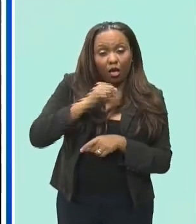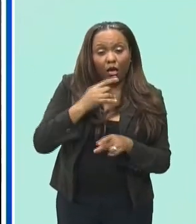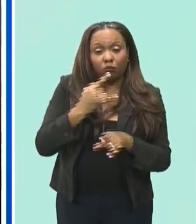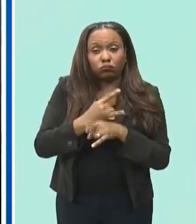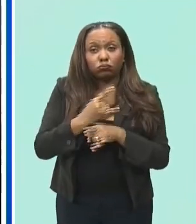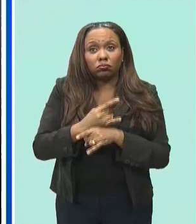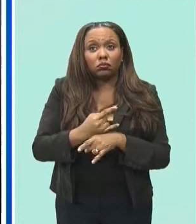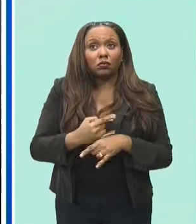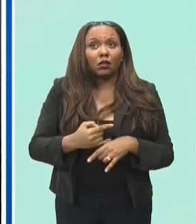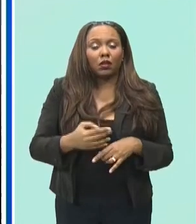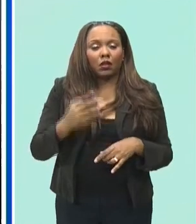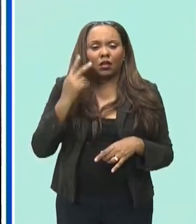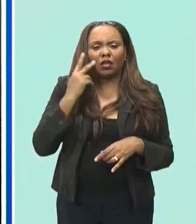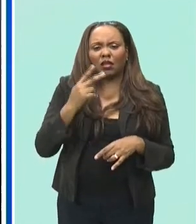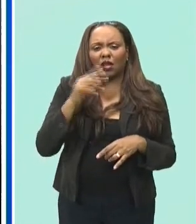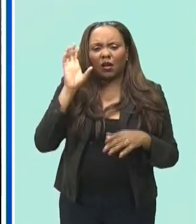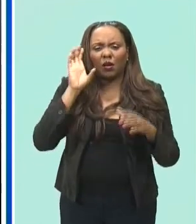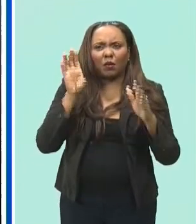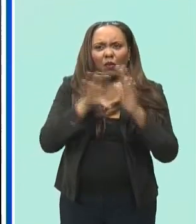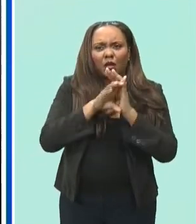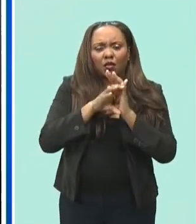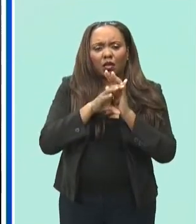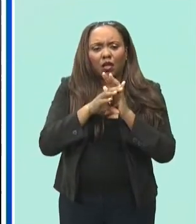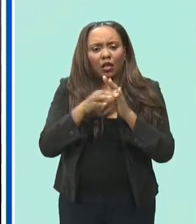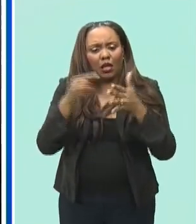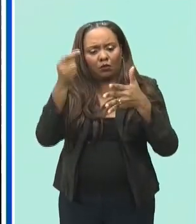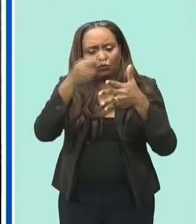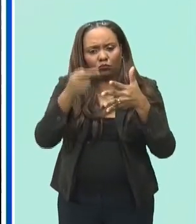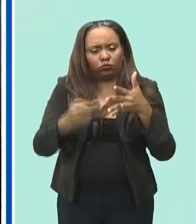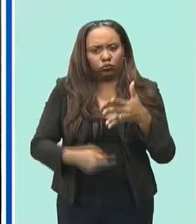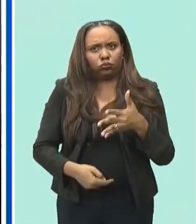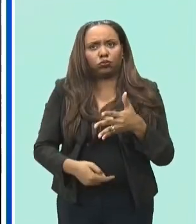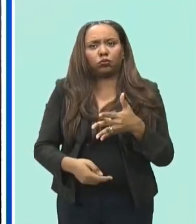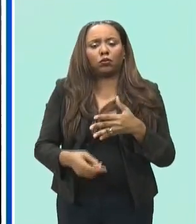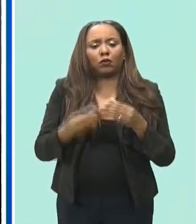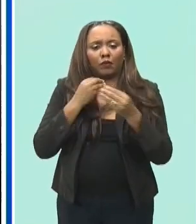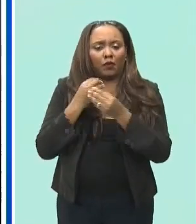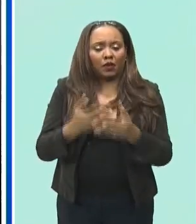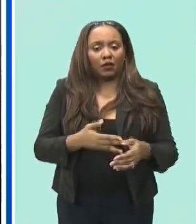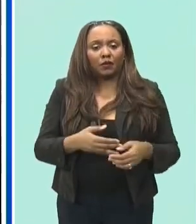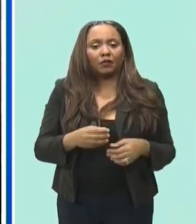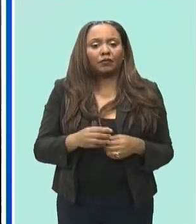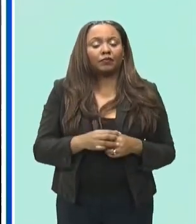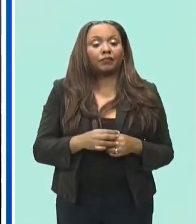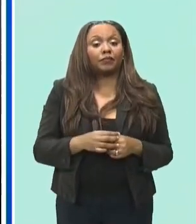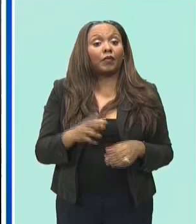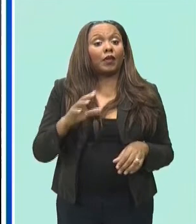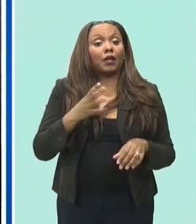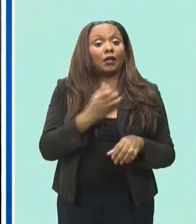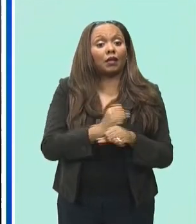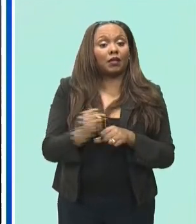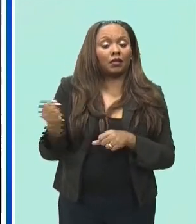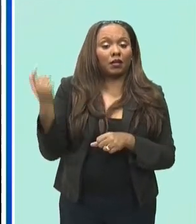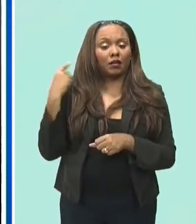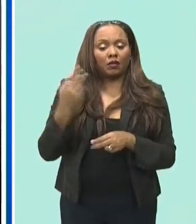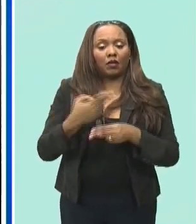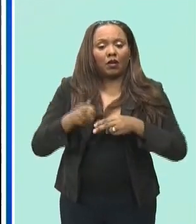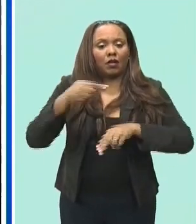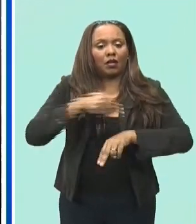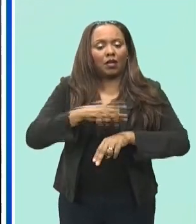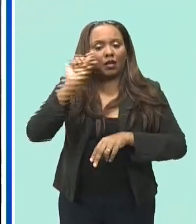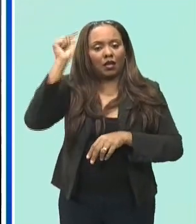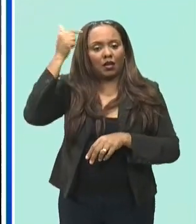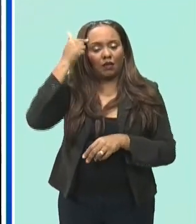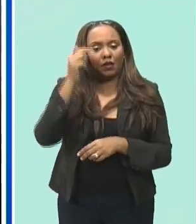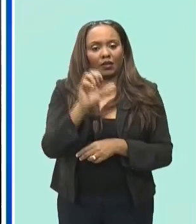what appears to be a mugshot accompanies the details of simonet's booking in september 2018 he was appointed a temporary government senator